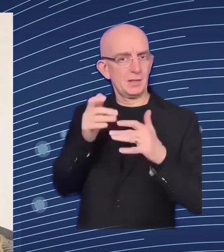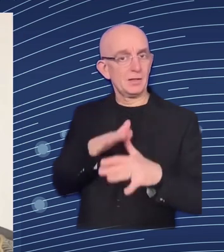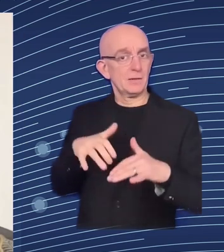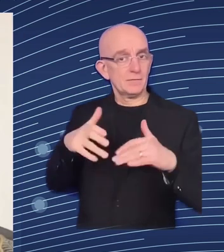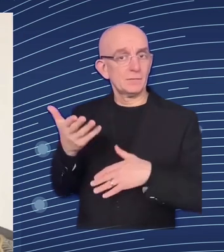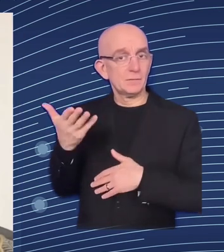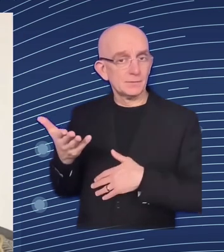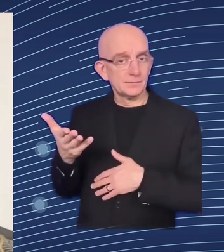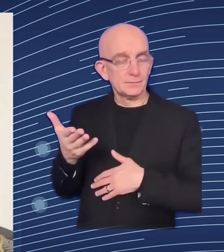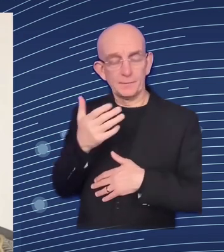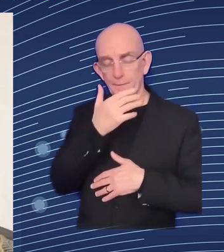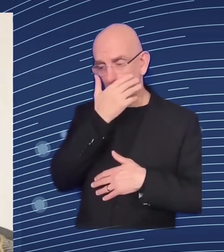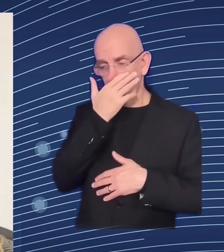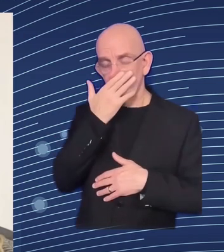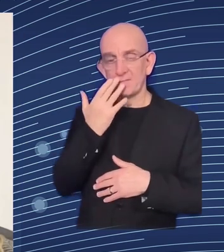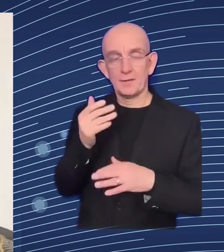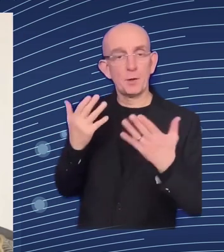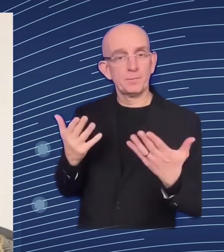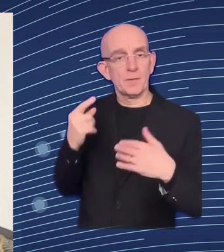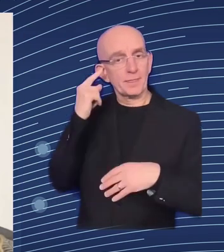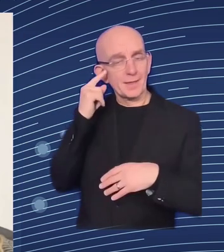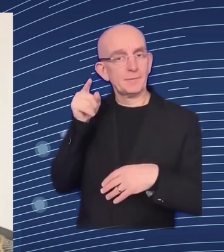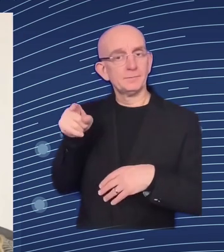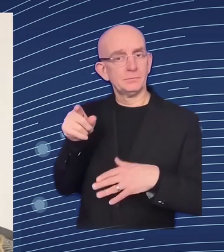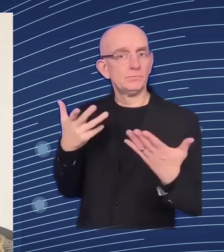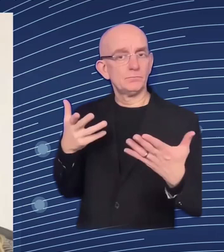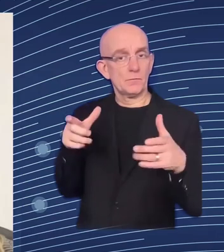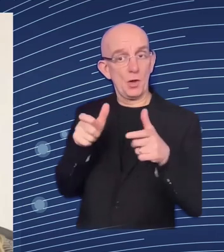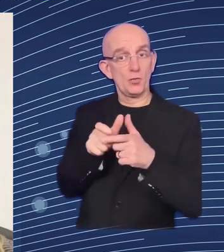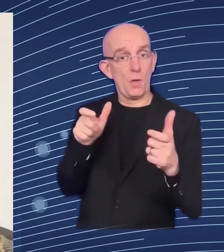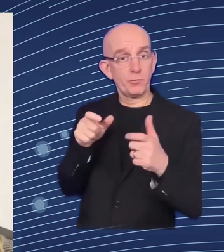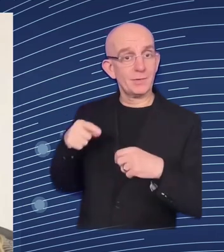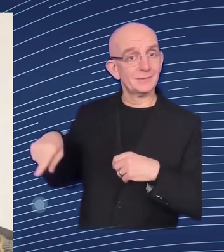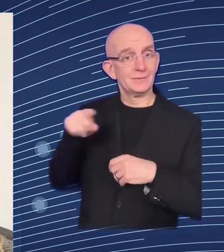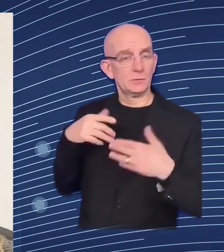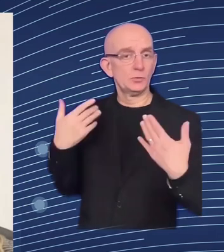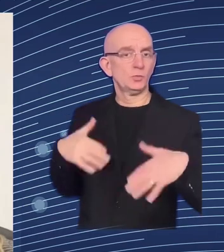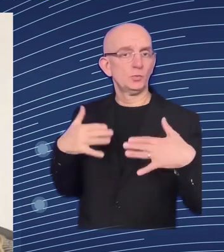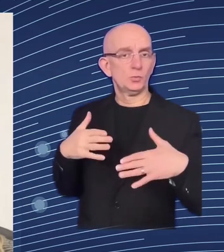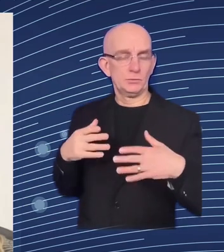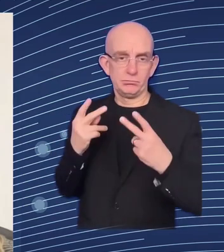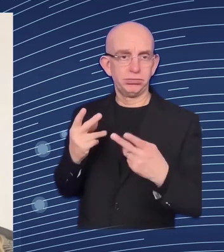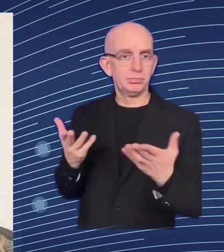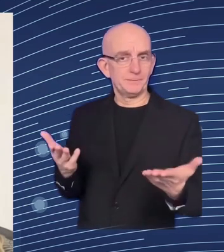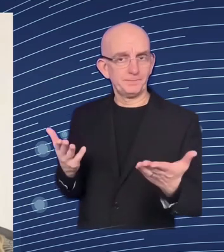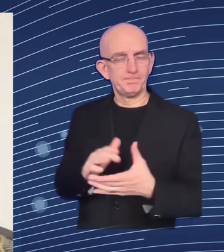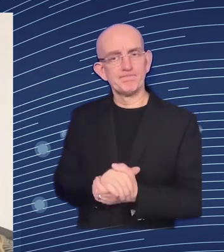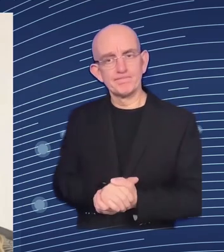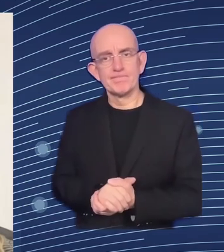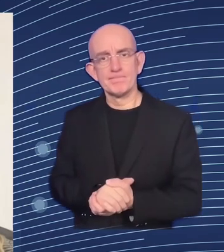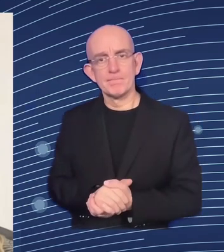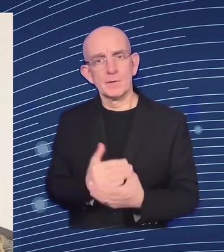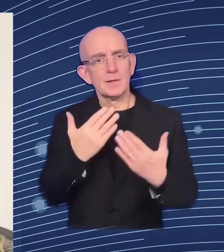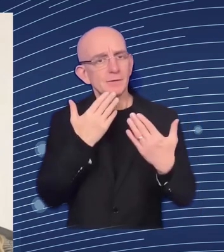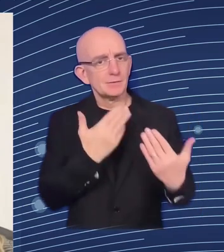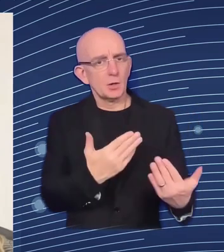extremely precious thank you thank you very much and clearly so many areas uh to to focus on um through our partnership